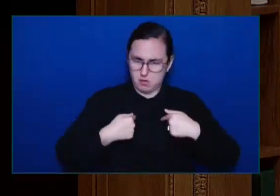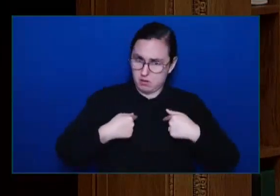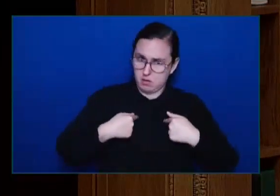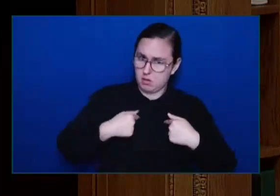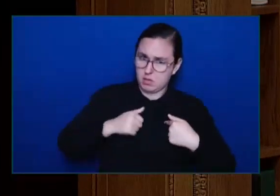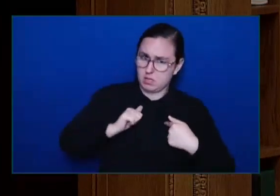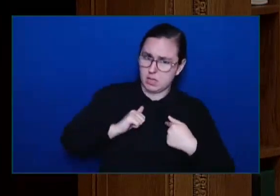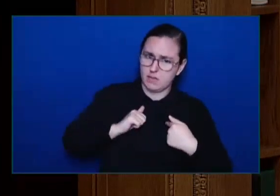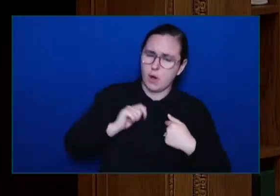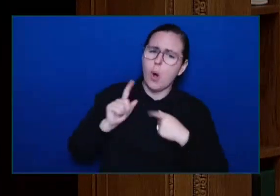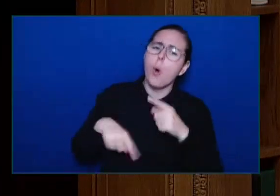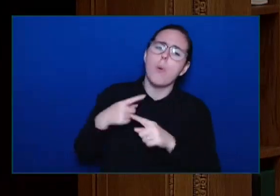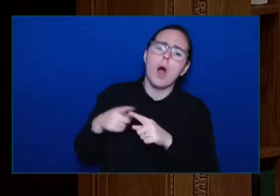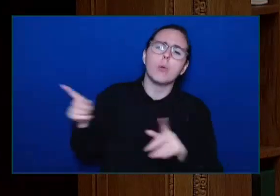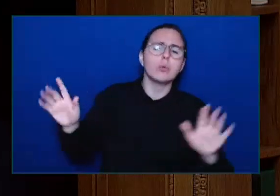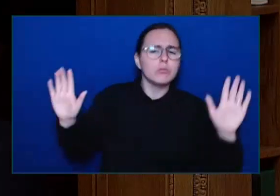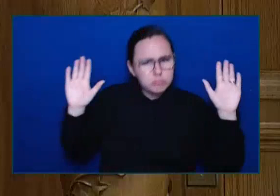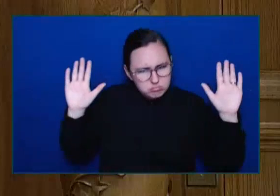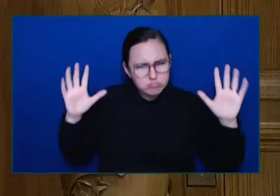House?